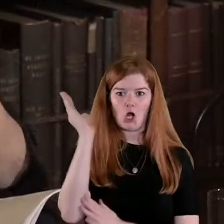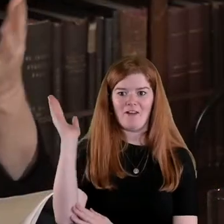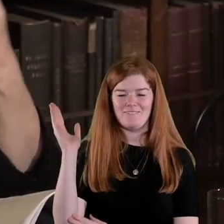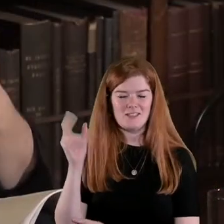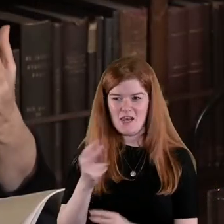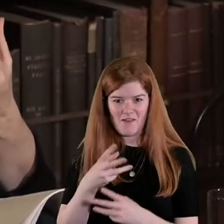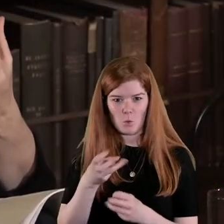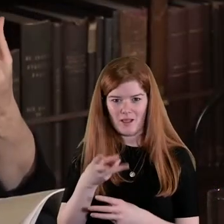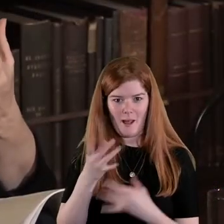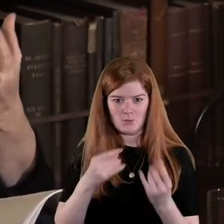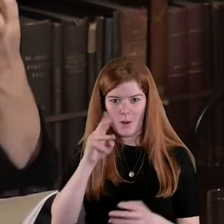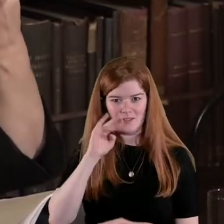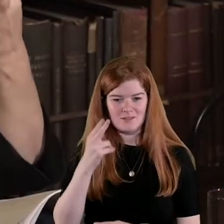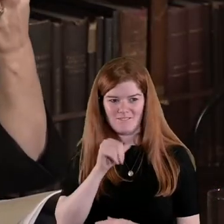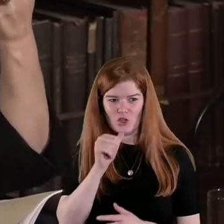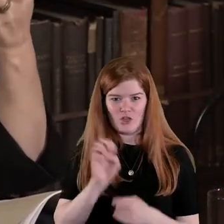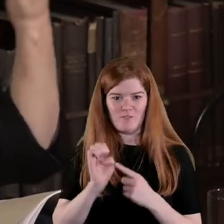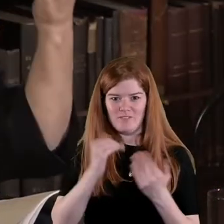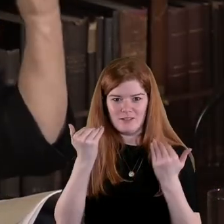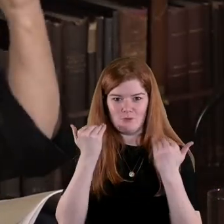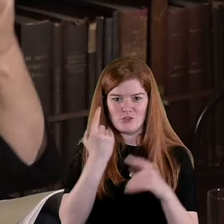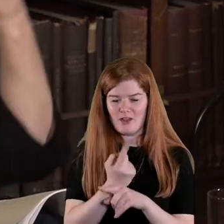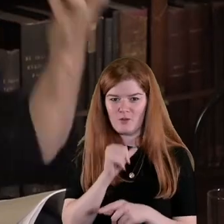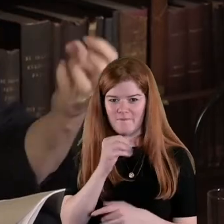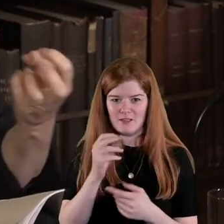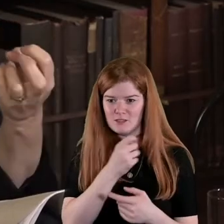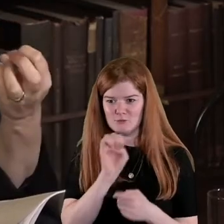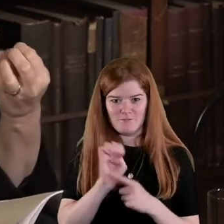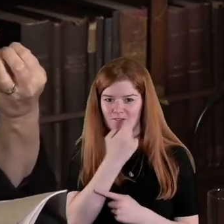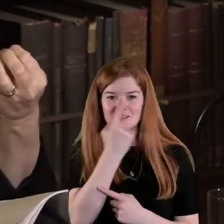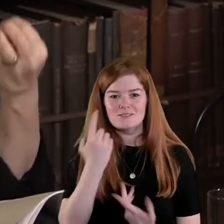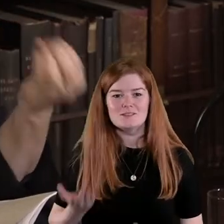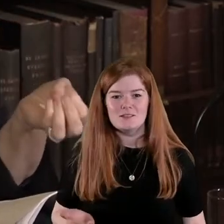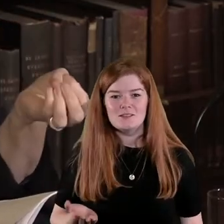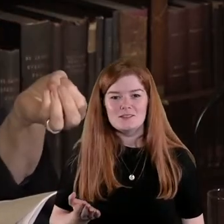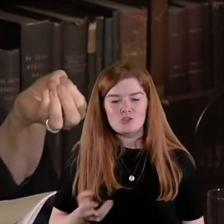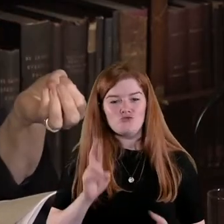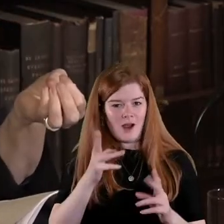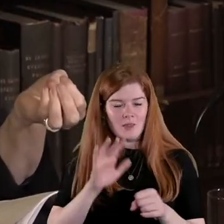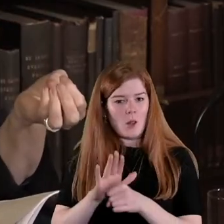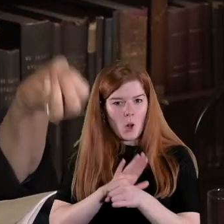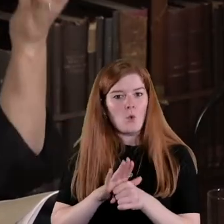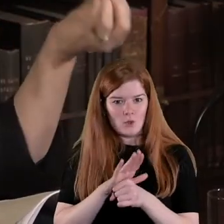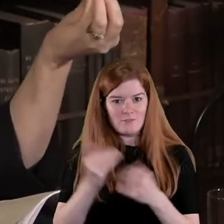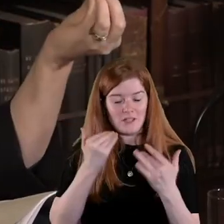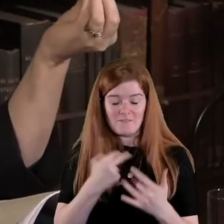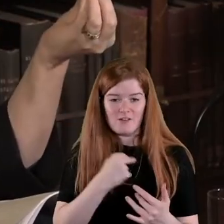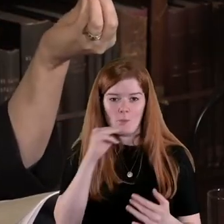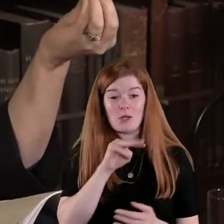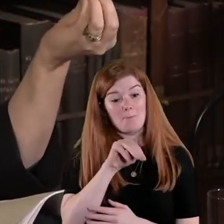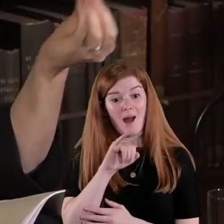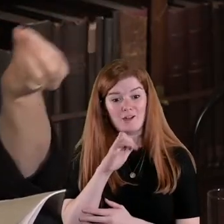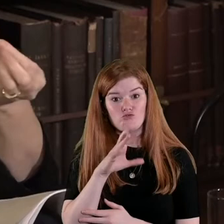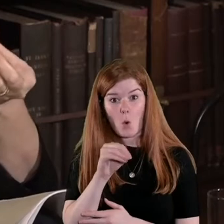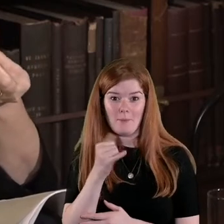going to be one because it's under reported so in some in some ways you know the local is very important the micro maybe